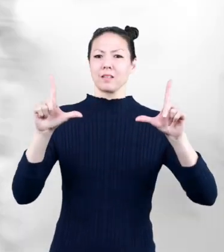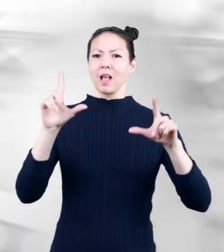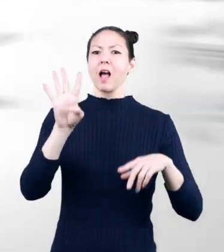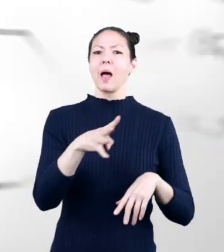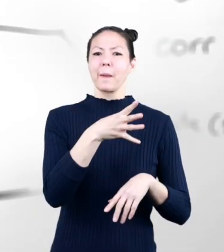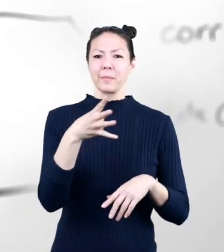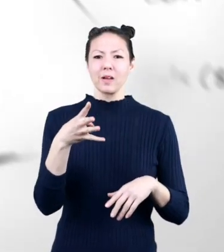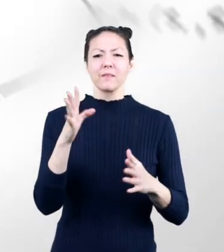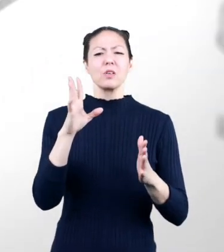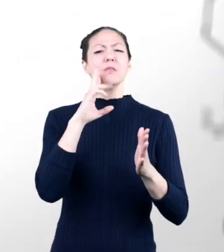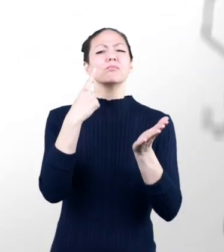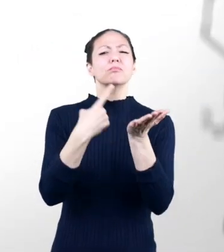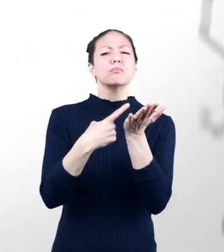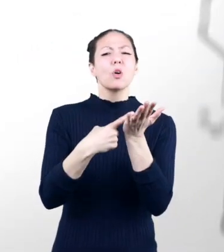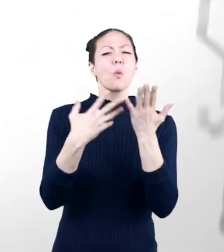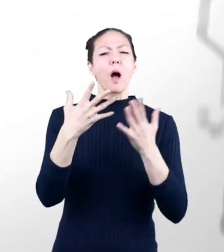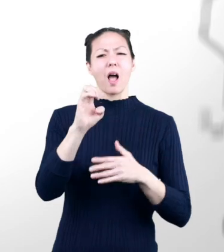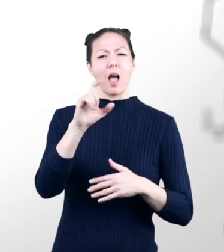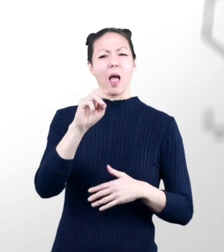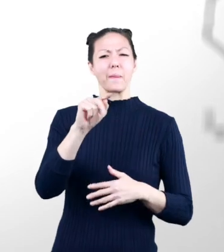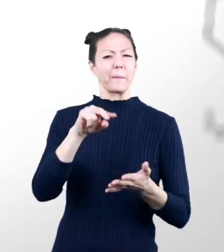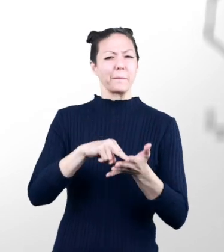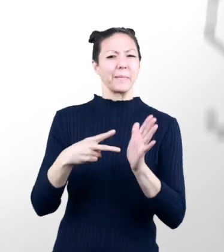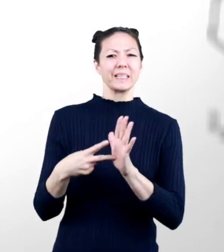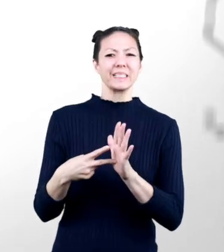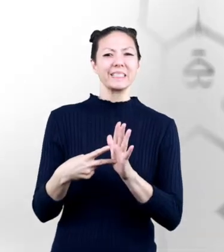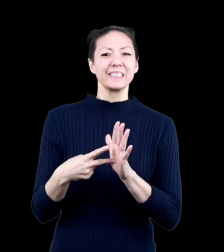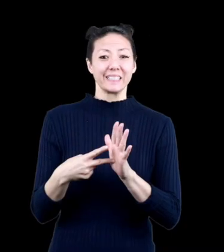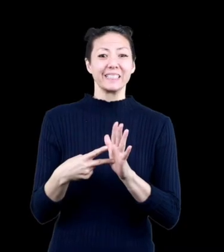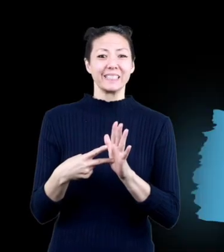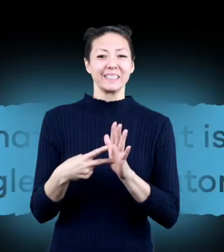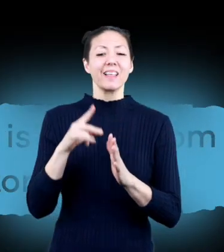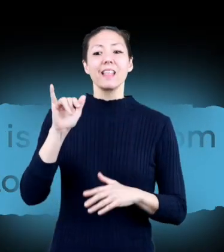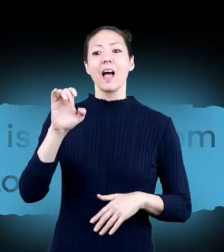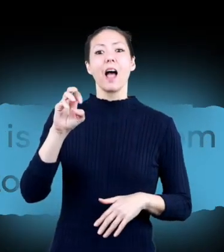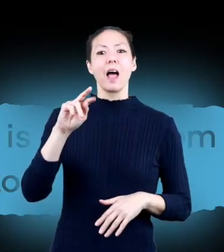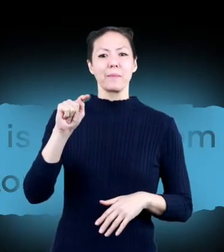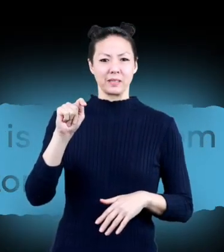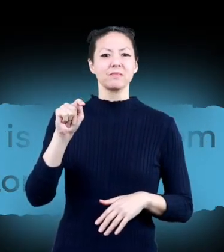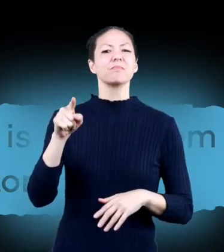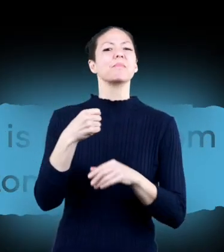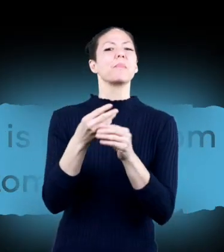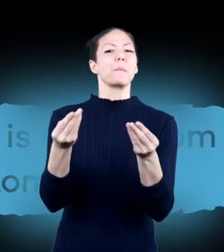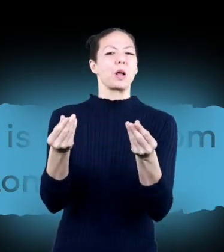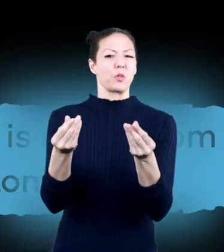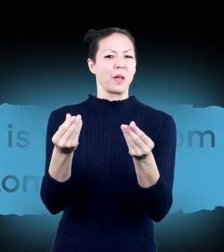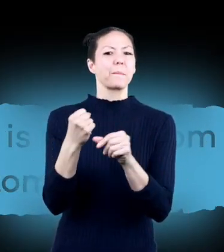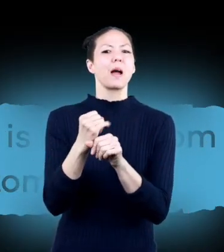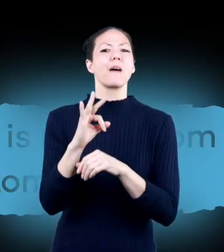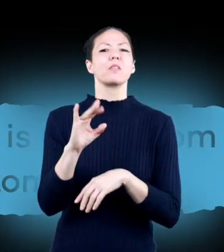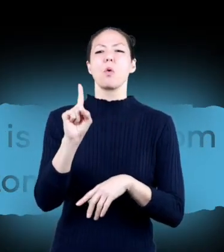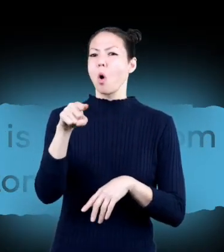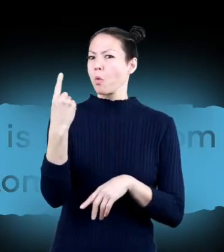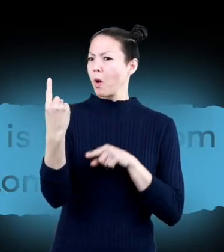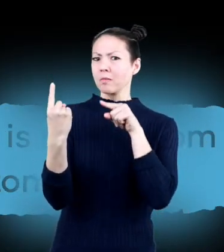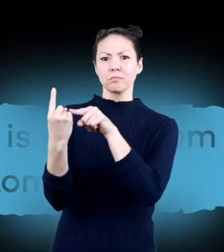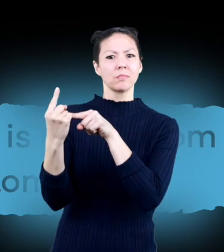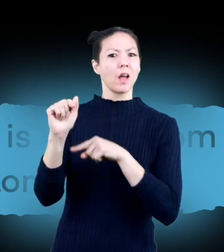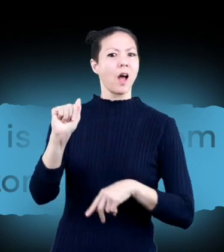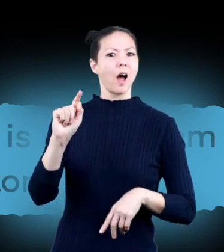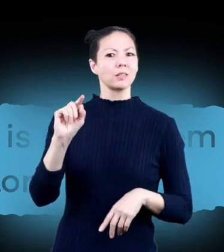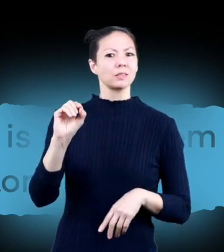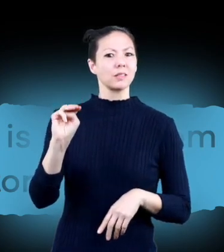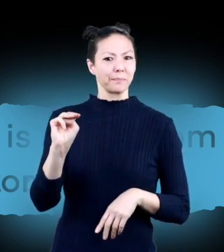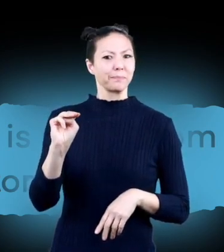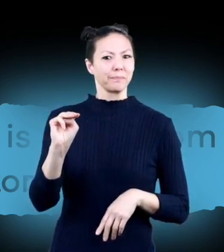let's first talk about what an element actually is an element is material that is made from a single